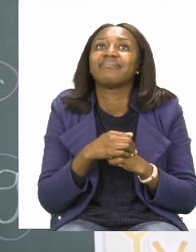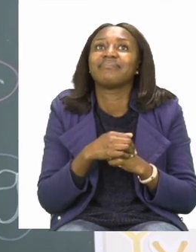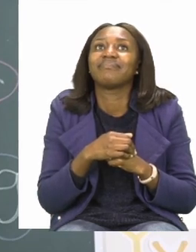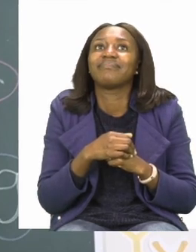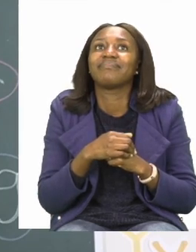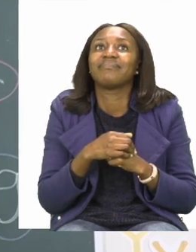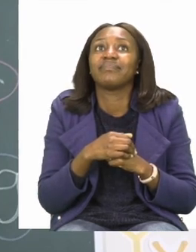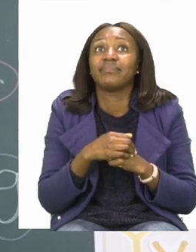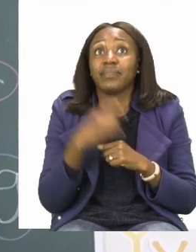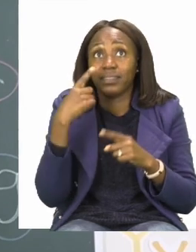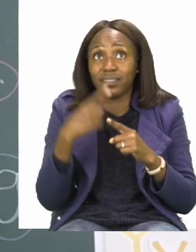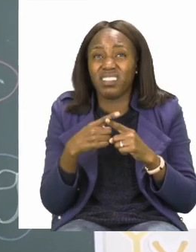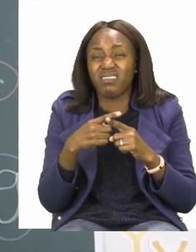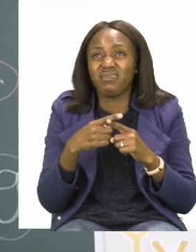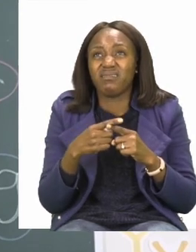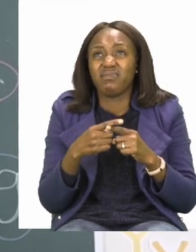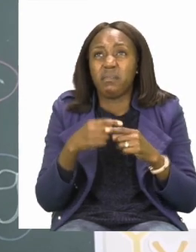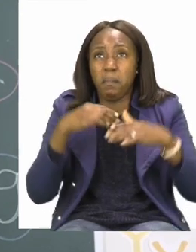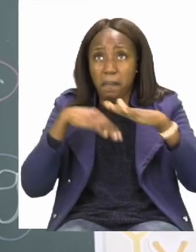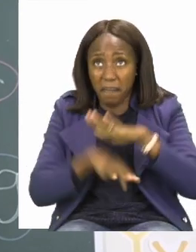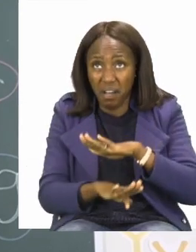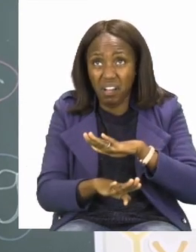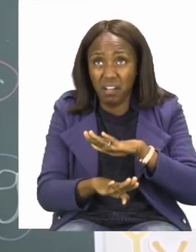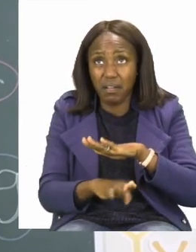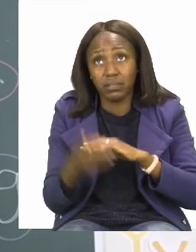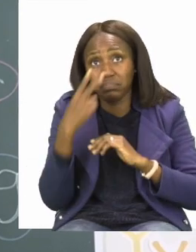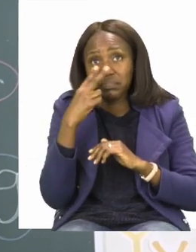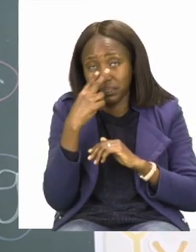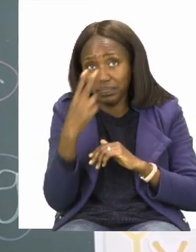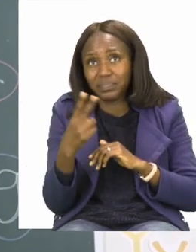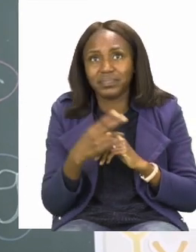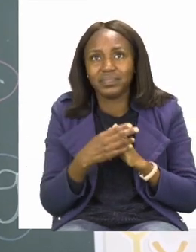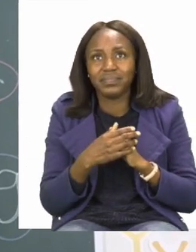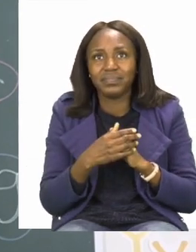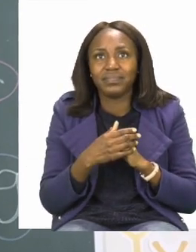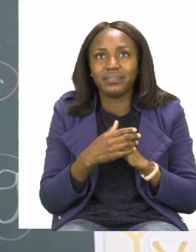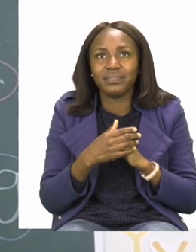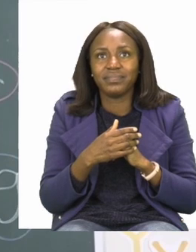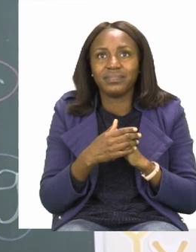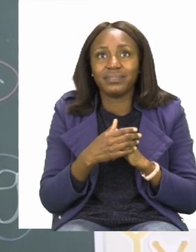I have said that it will sink. So, let's take a look.